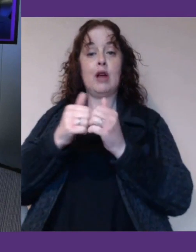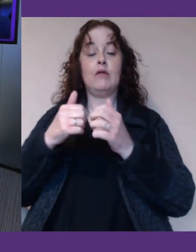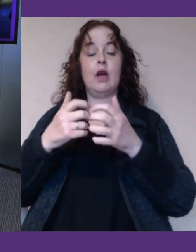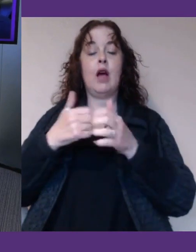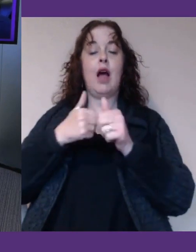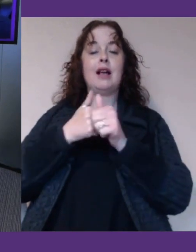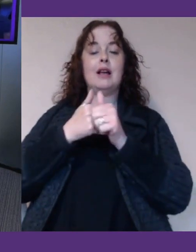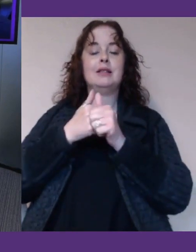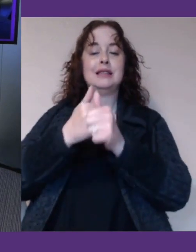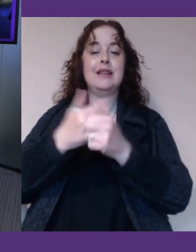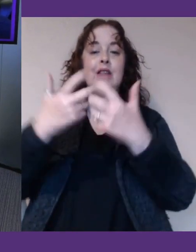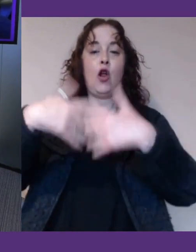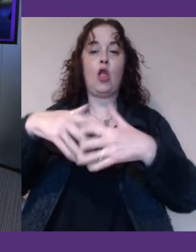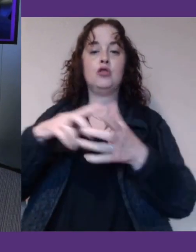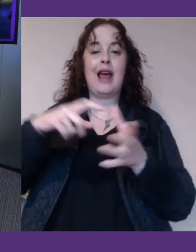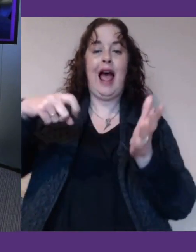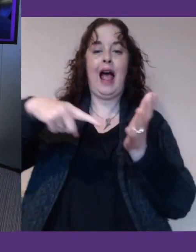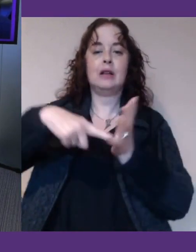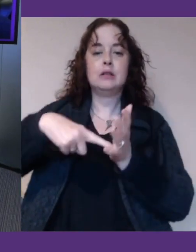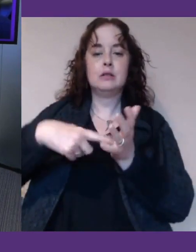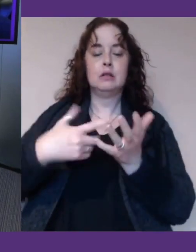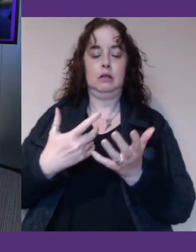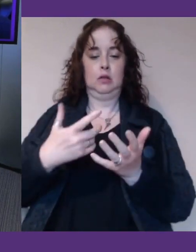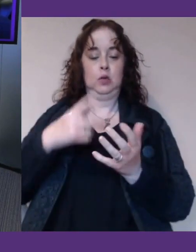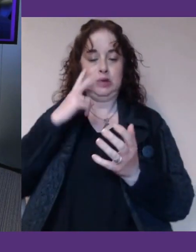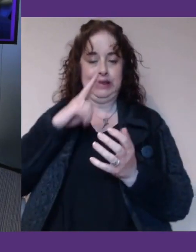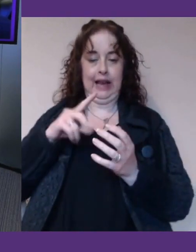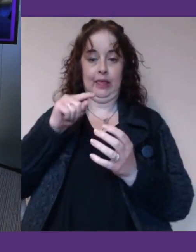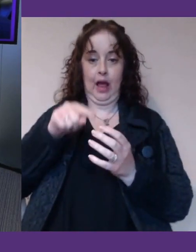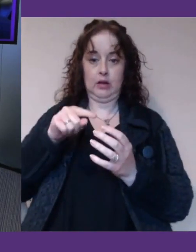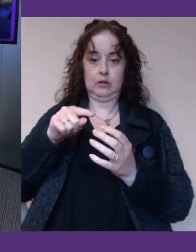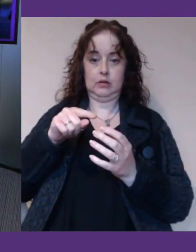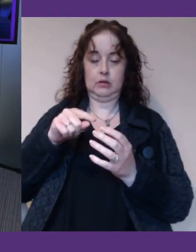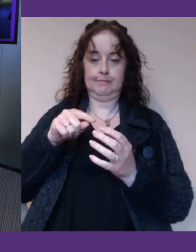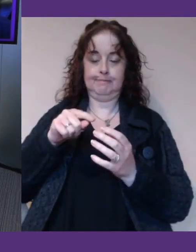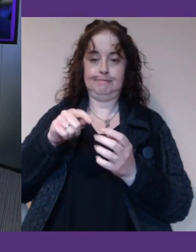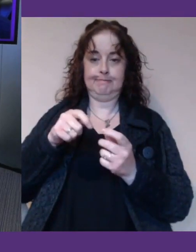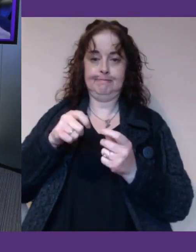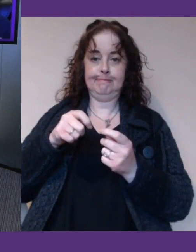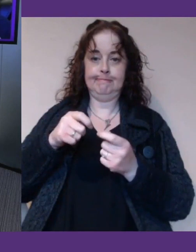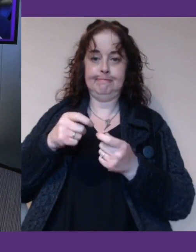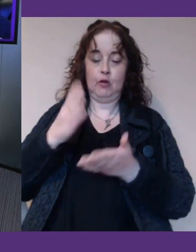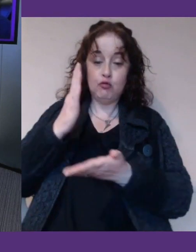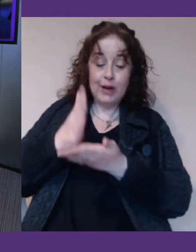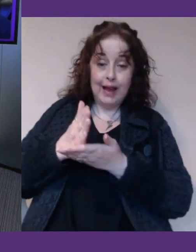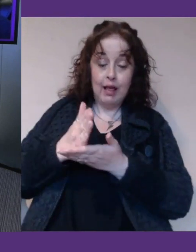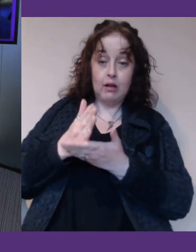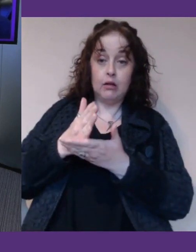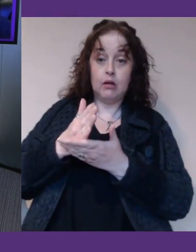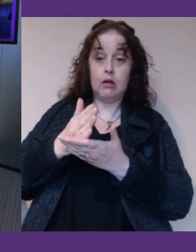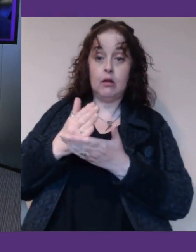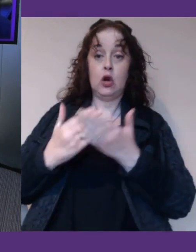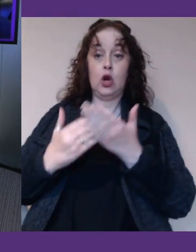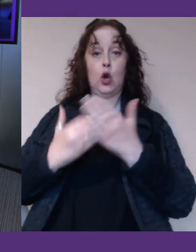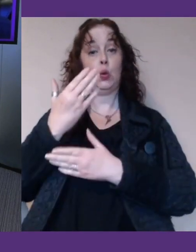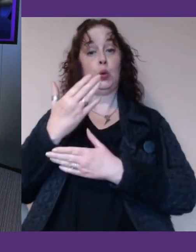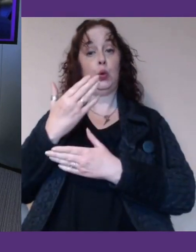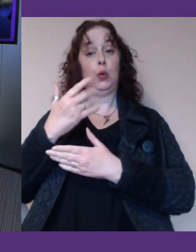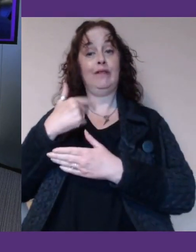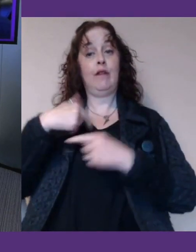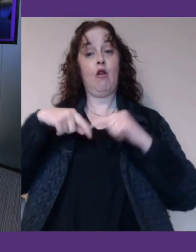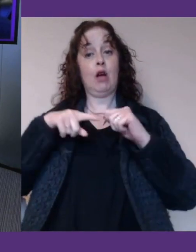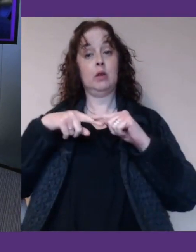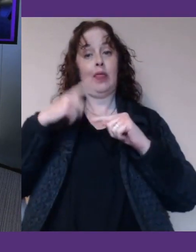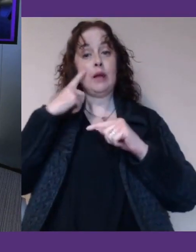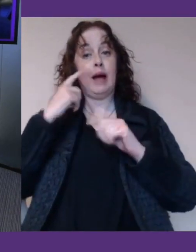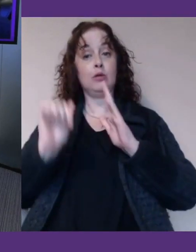you're seeing these trends of attention. And it's really driven by the reality that we're in a new place thinking about the talent of disabled